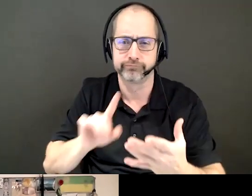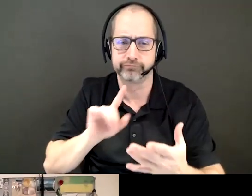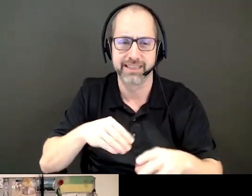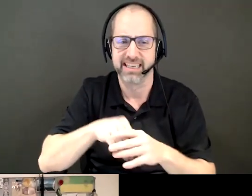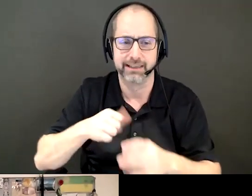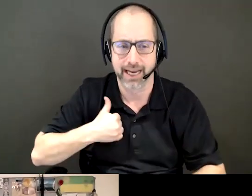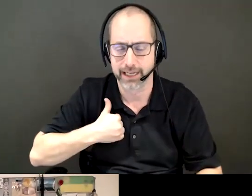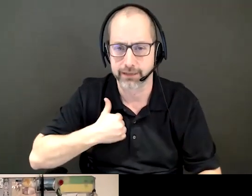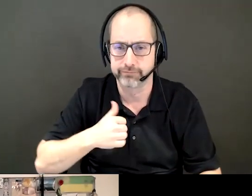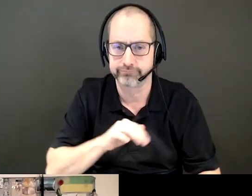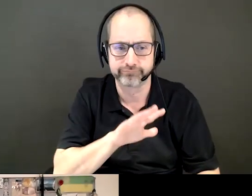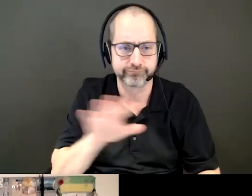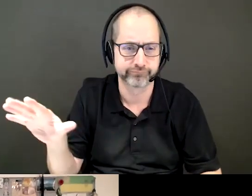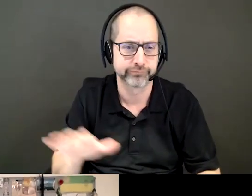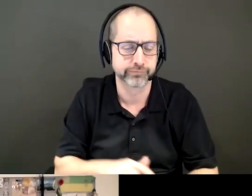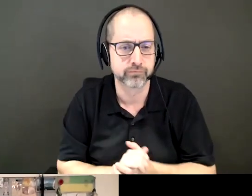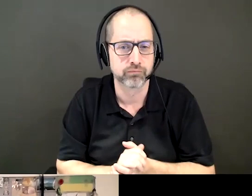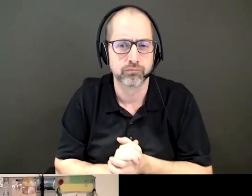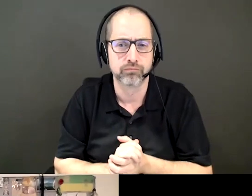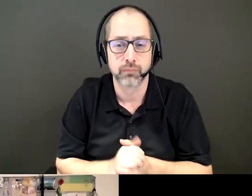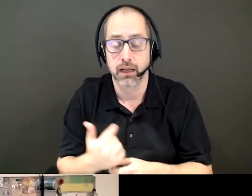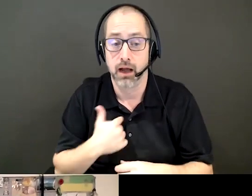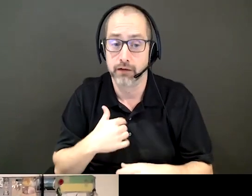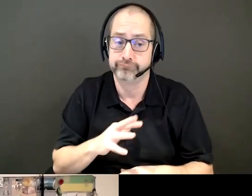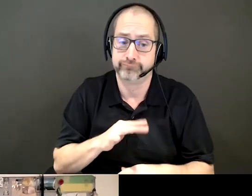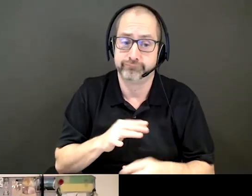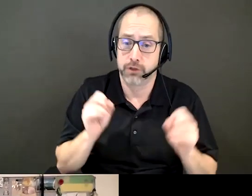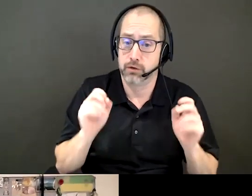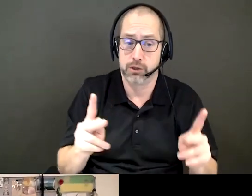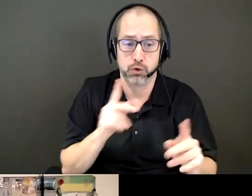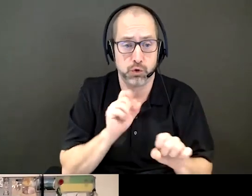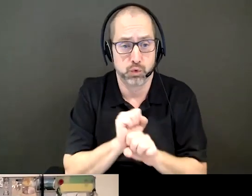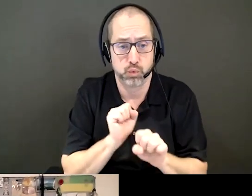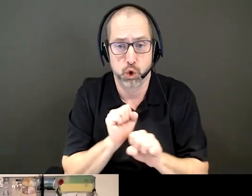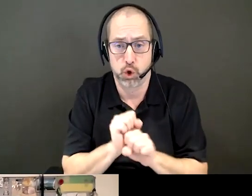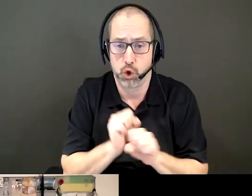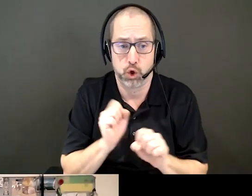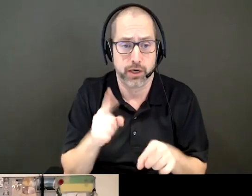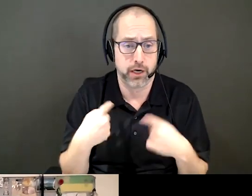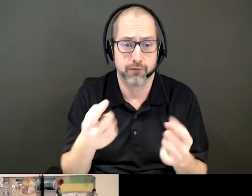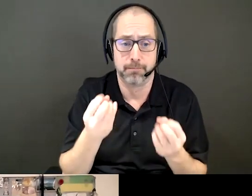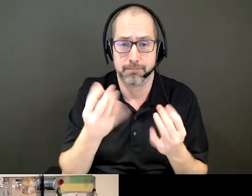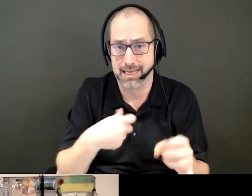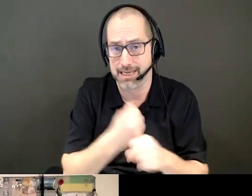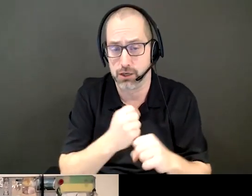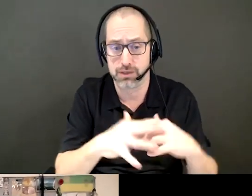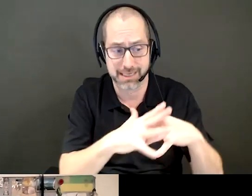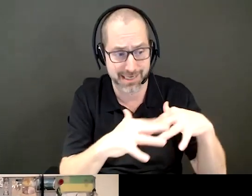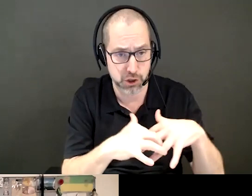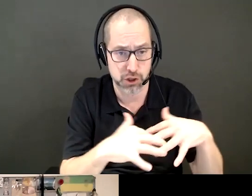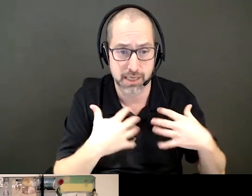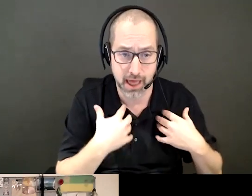So I've had the opportunity to work here for years. I've worked within Indigenous health,